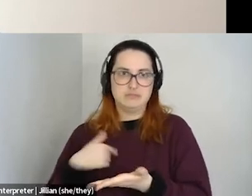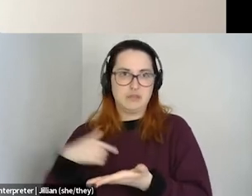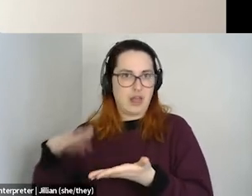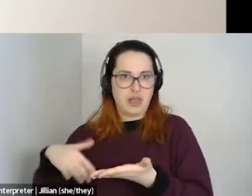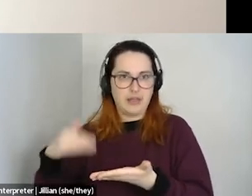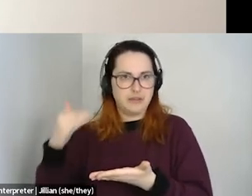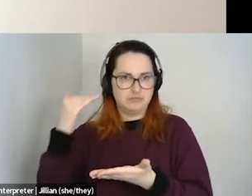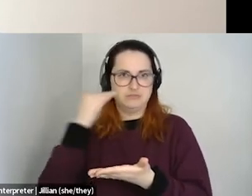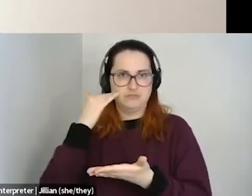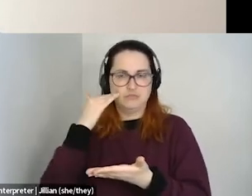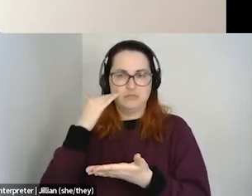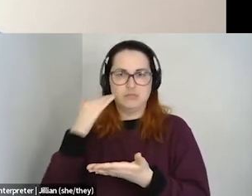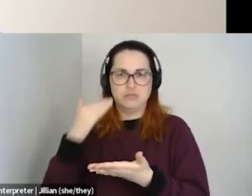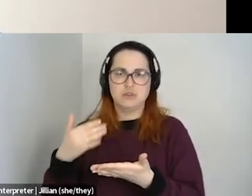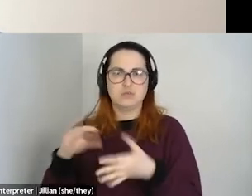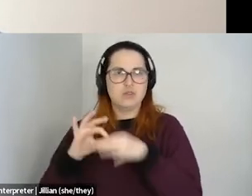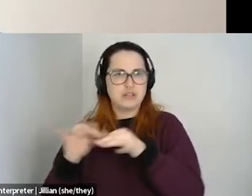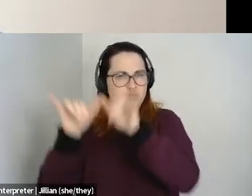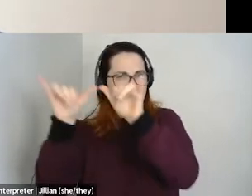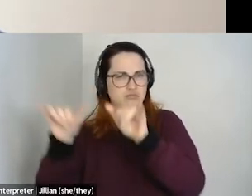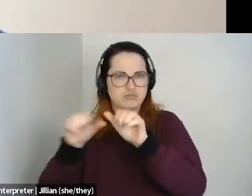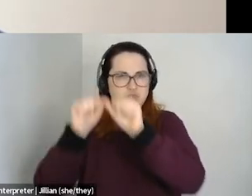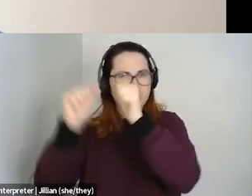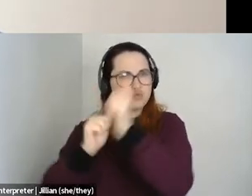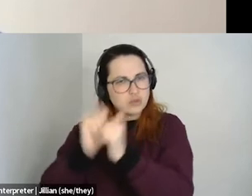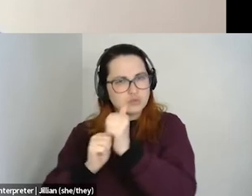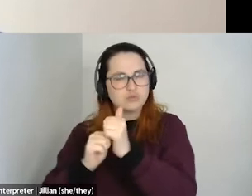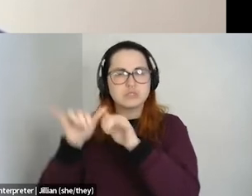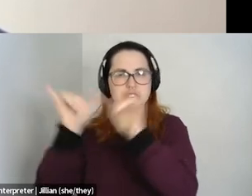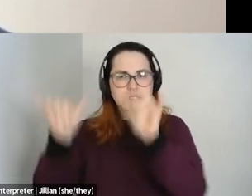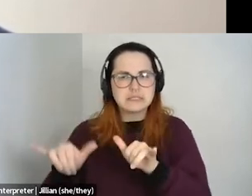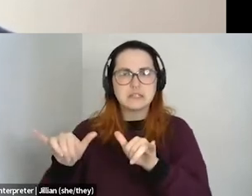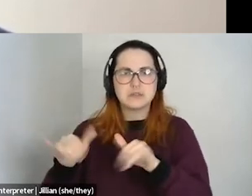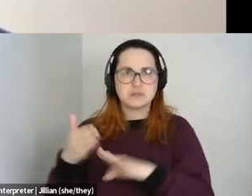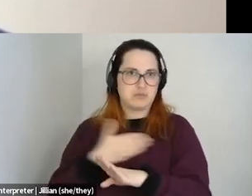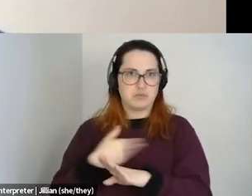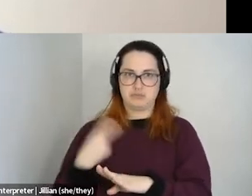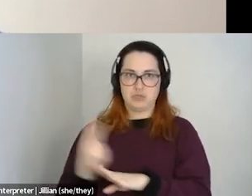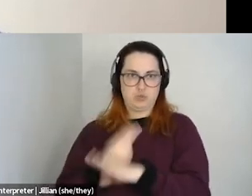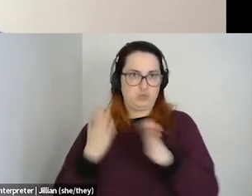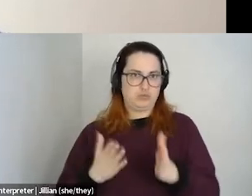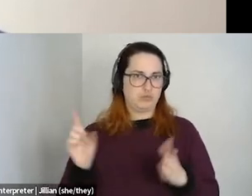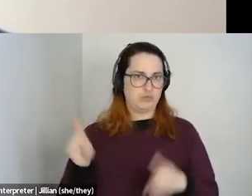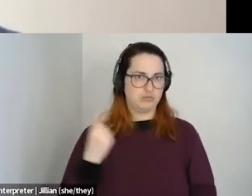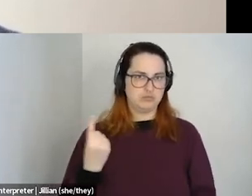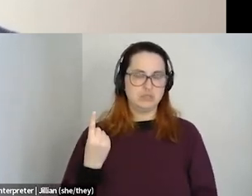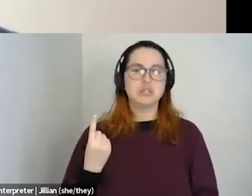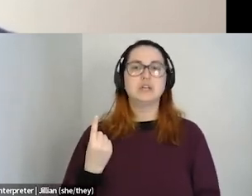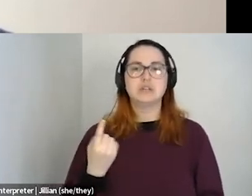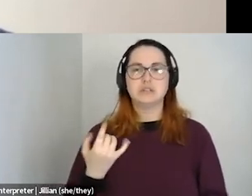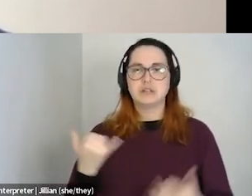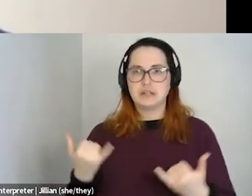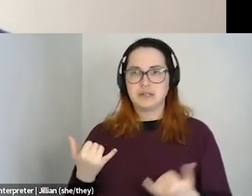from the structural side, right. I just experienced it on like the, the user side. Um, and so now it's kind of a big,